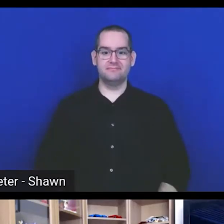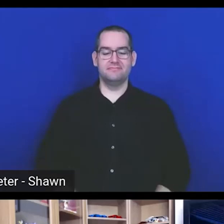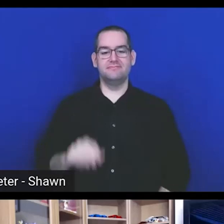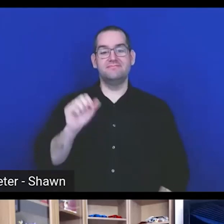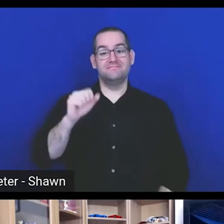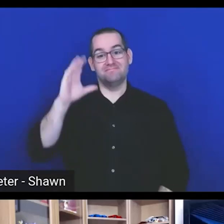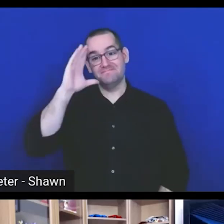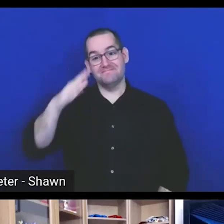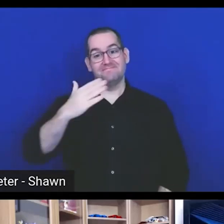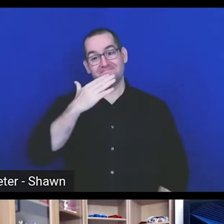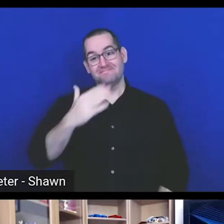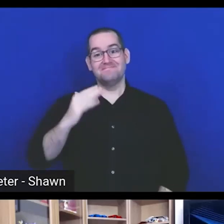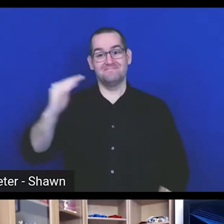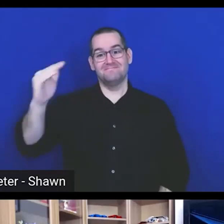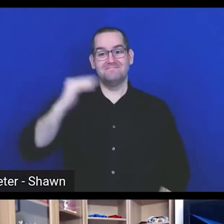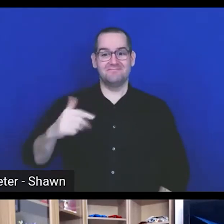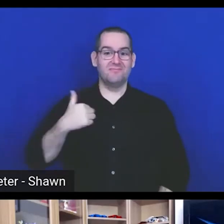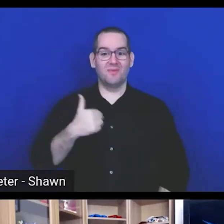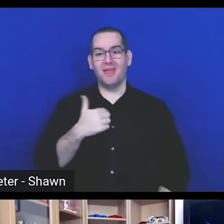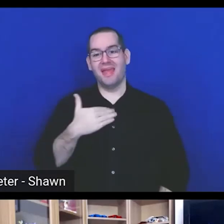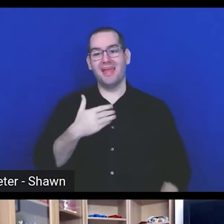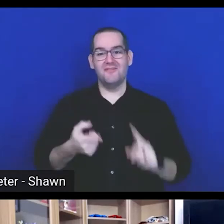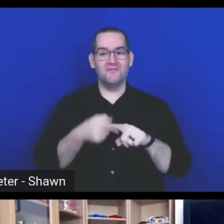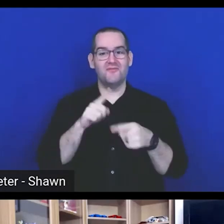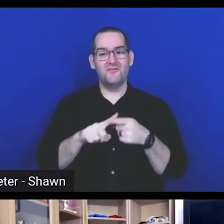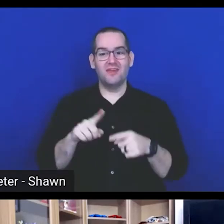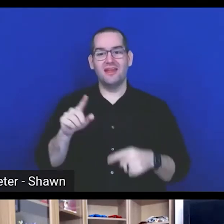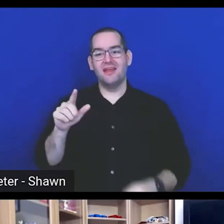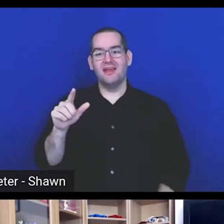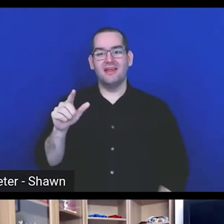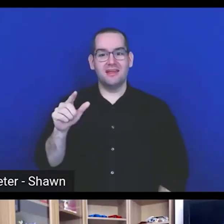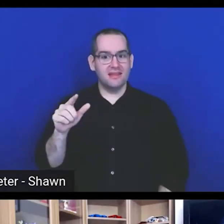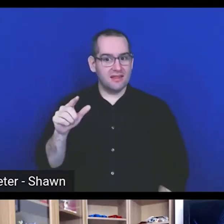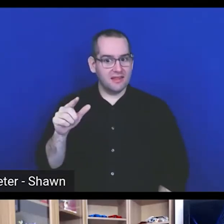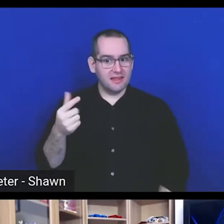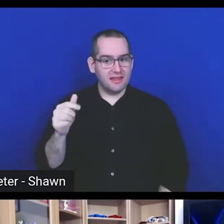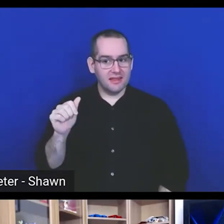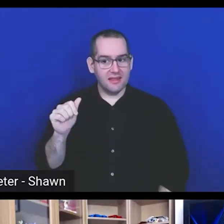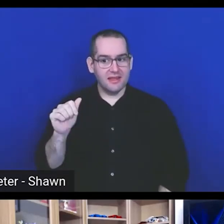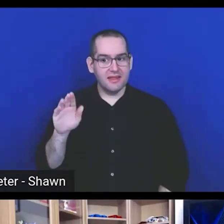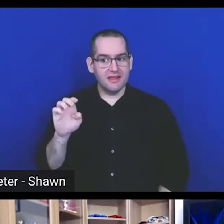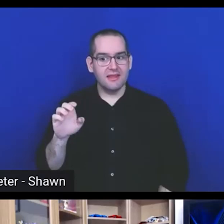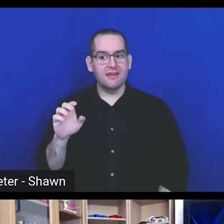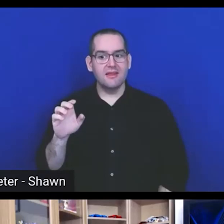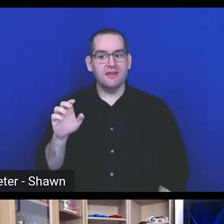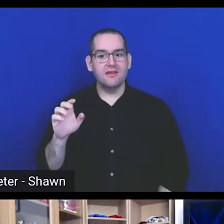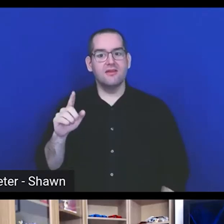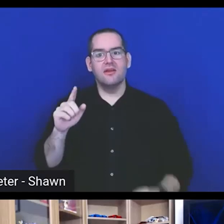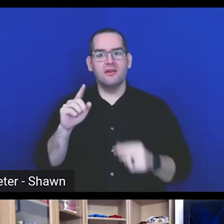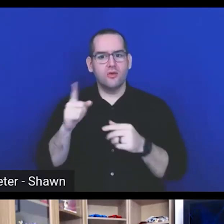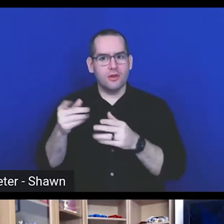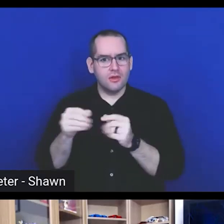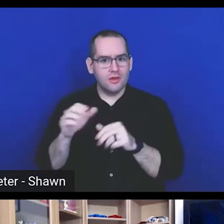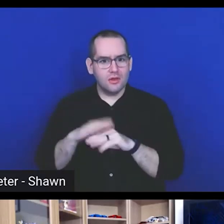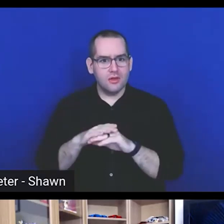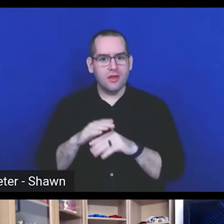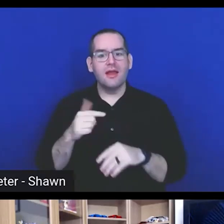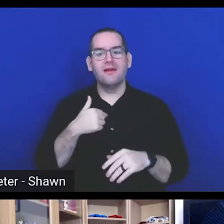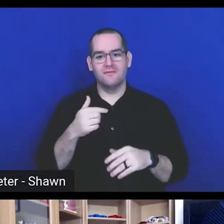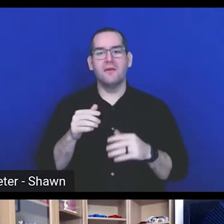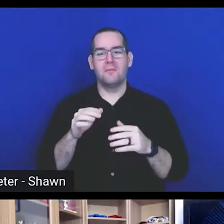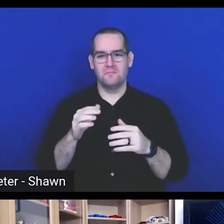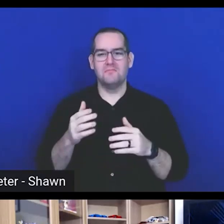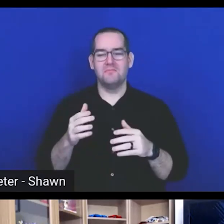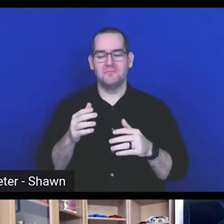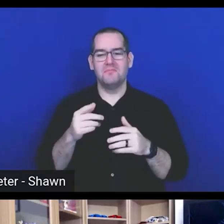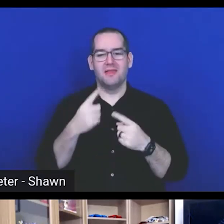Next up, have my friend and teammate Guy. He's one of our solution engineers here at HashiCorp and I've had the pleasure of working with him